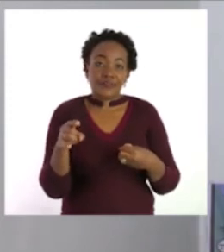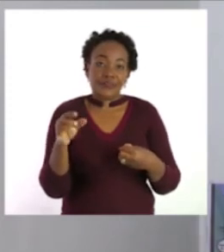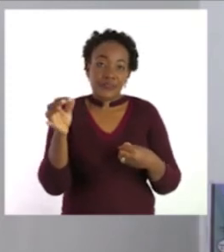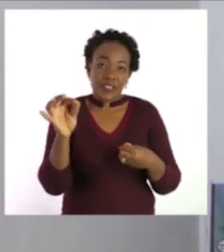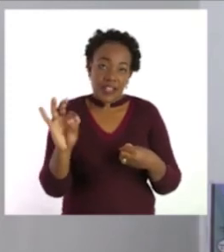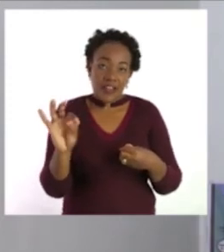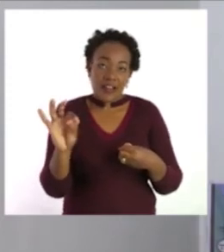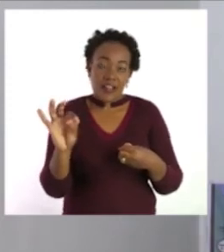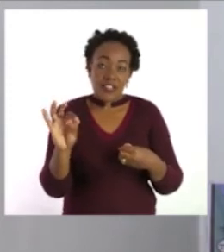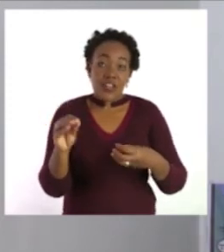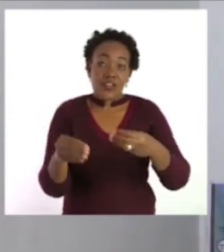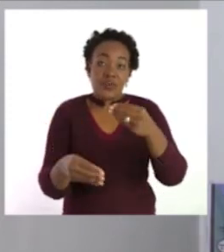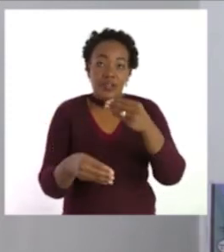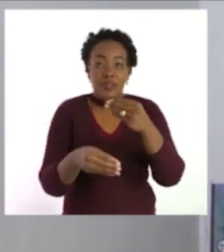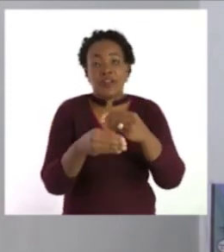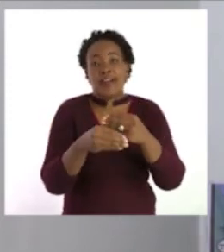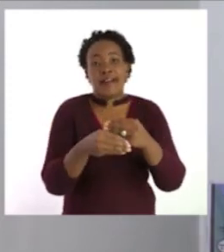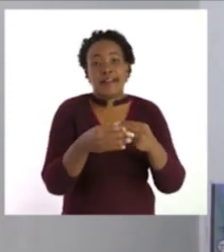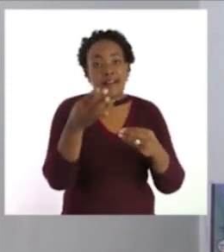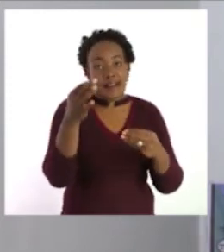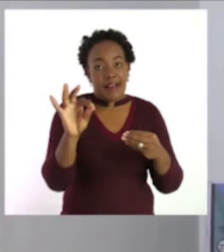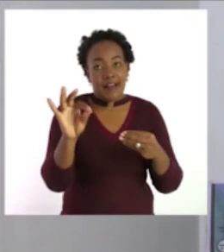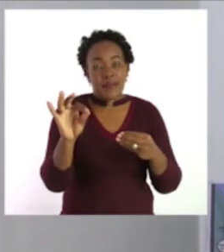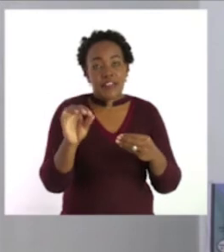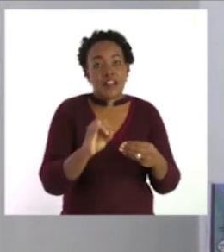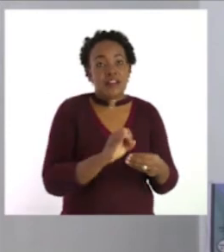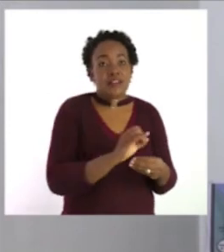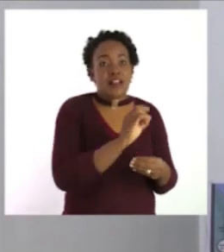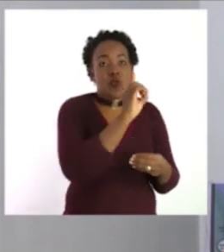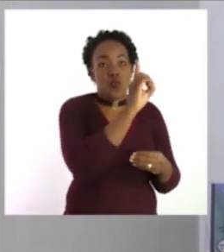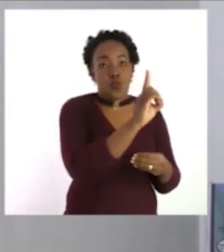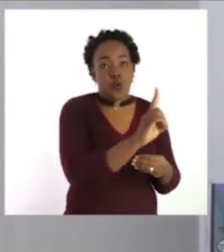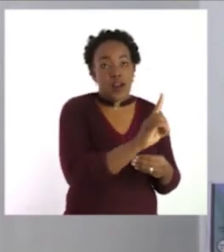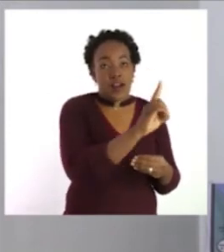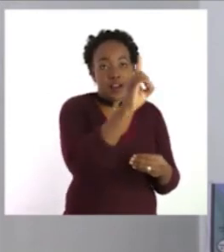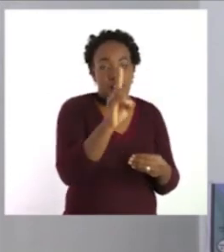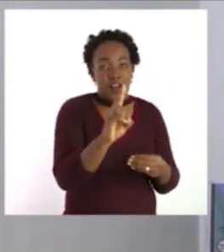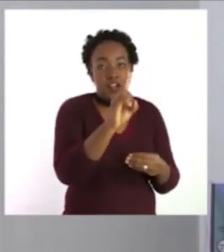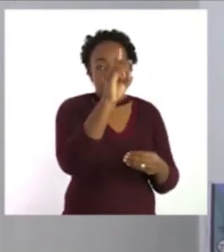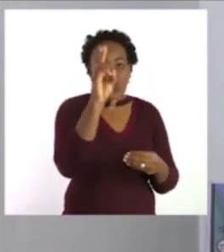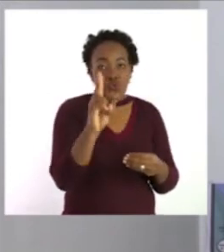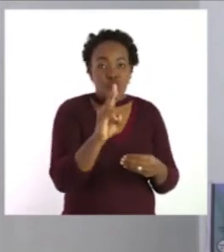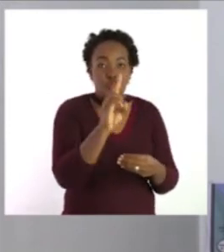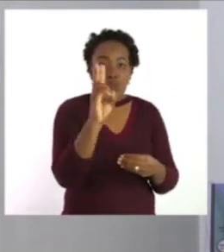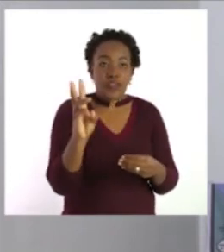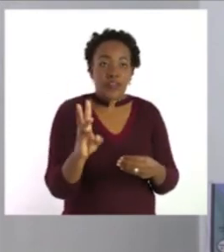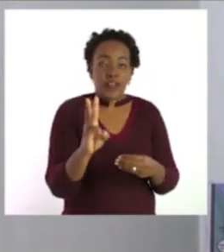we add 9 numbers. 1, 2, 3,